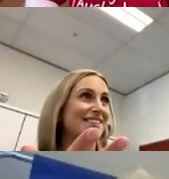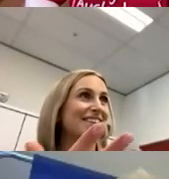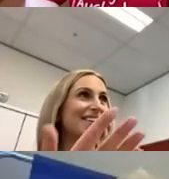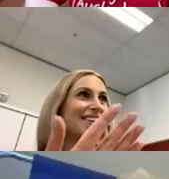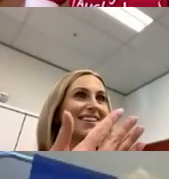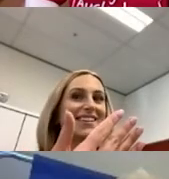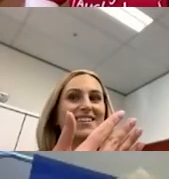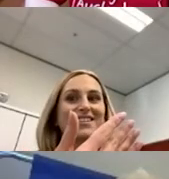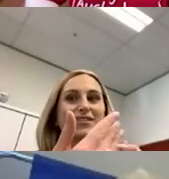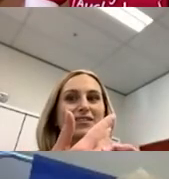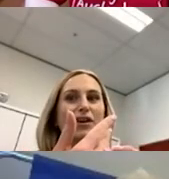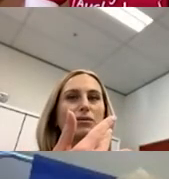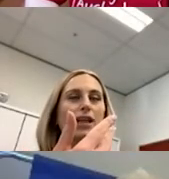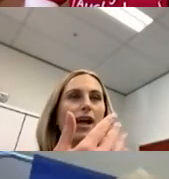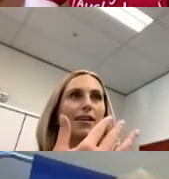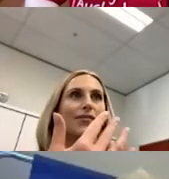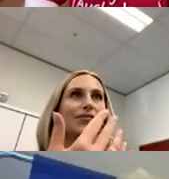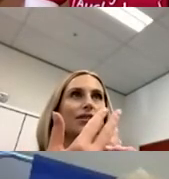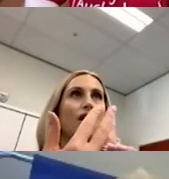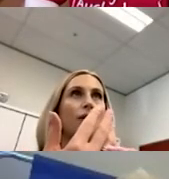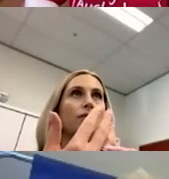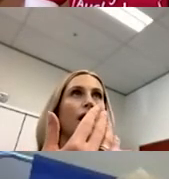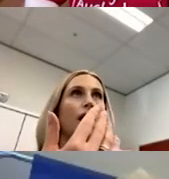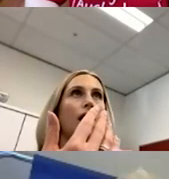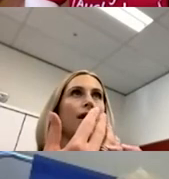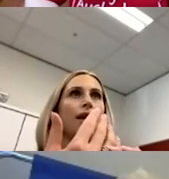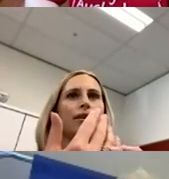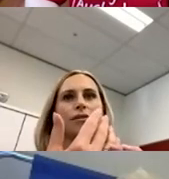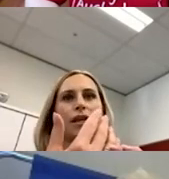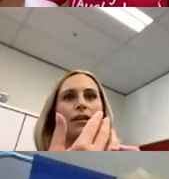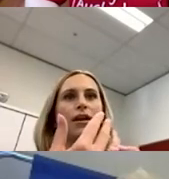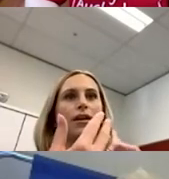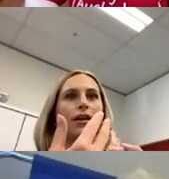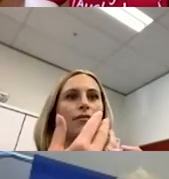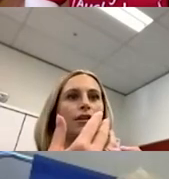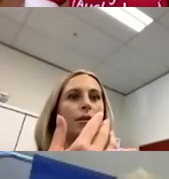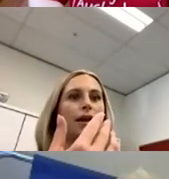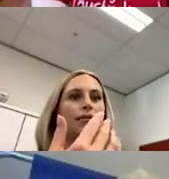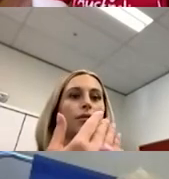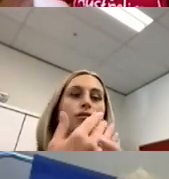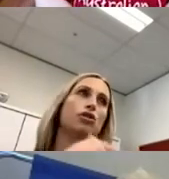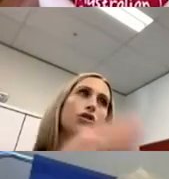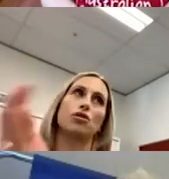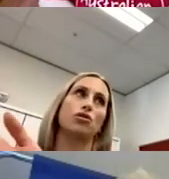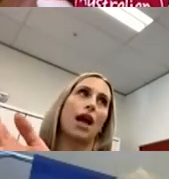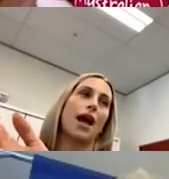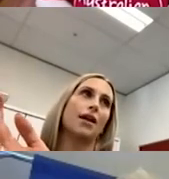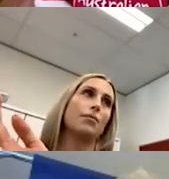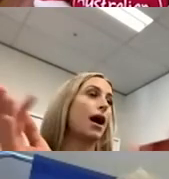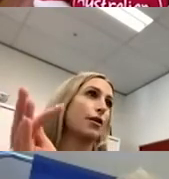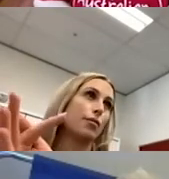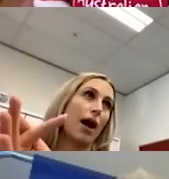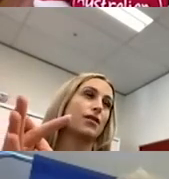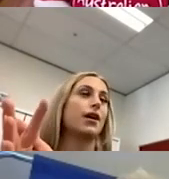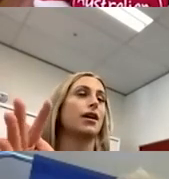listen to you all day and I'm really grateful for the work you've done over these years. Your